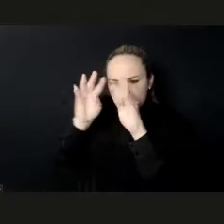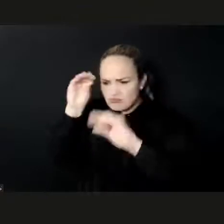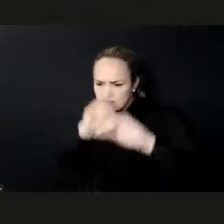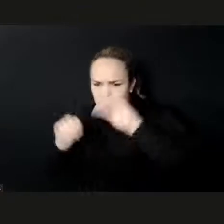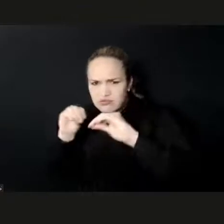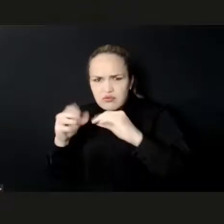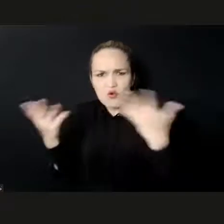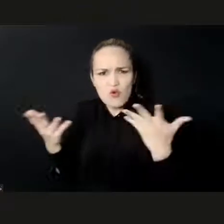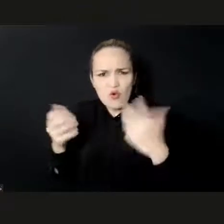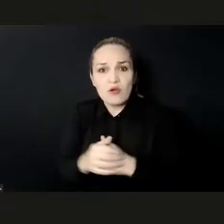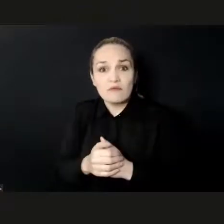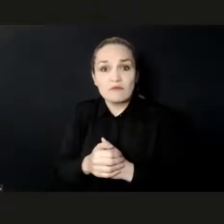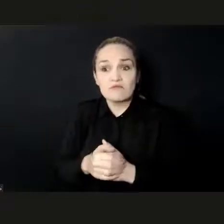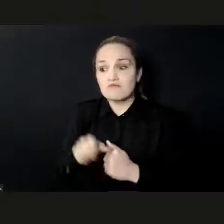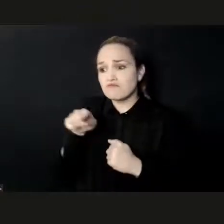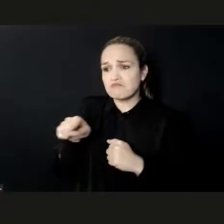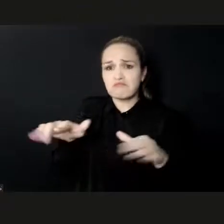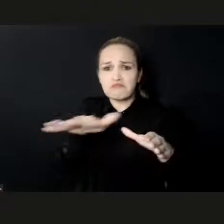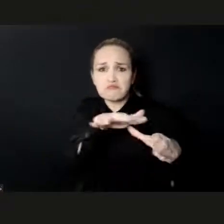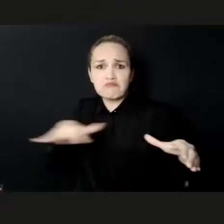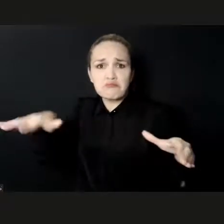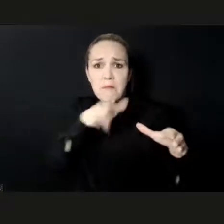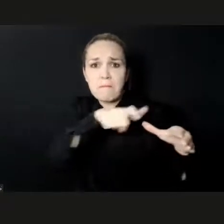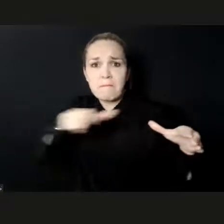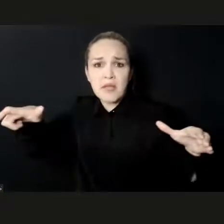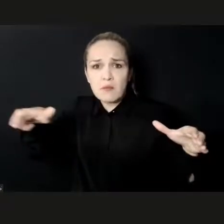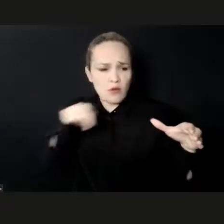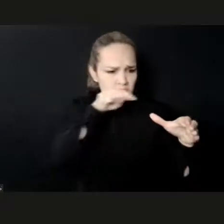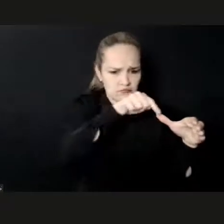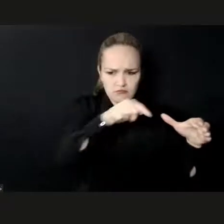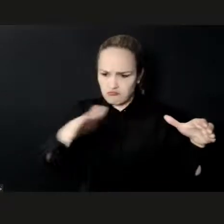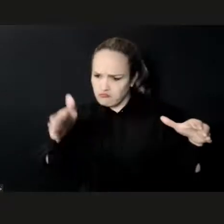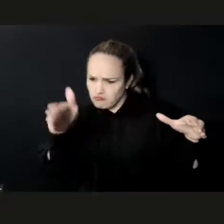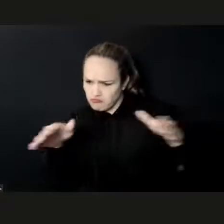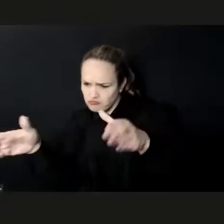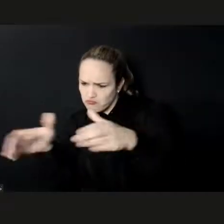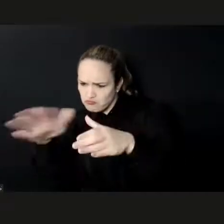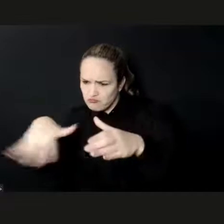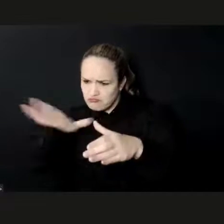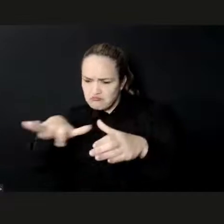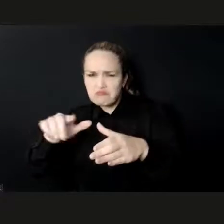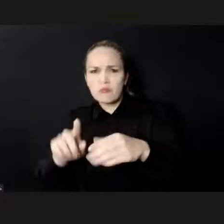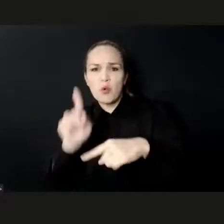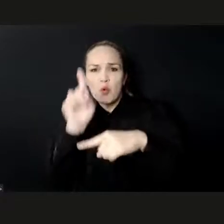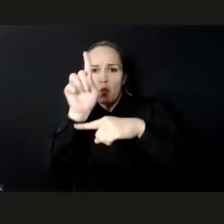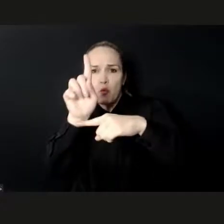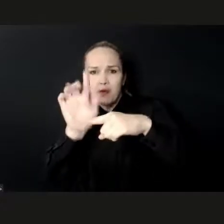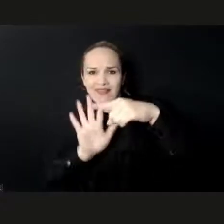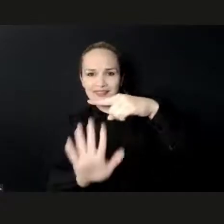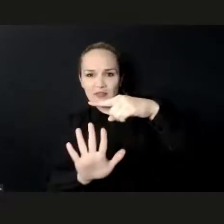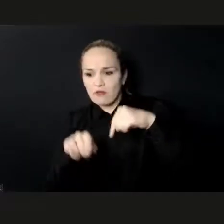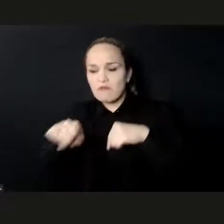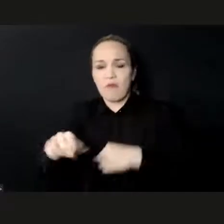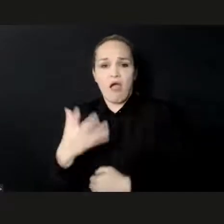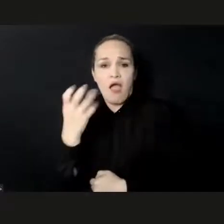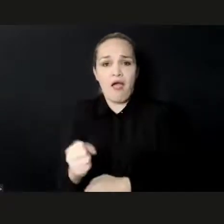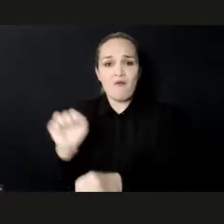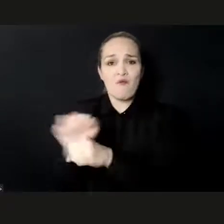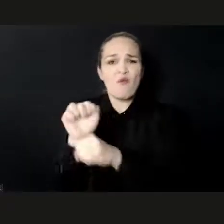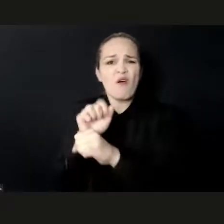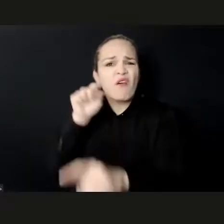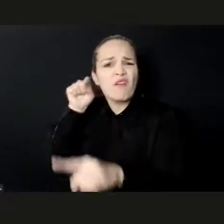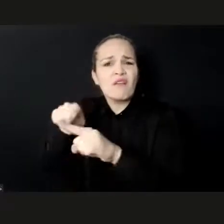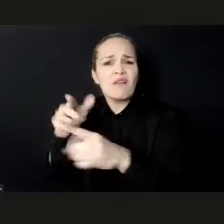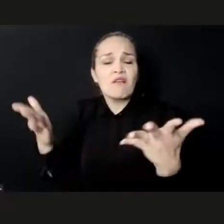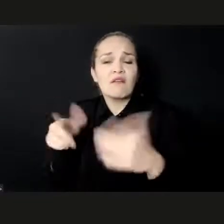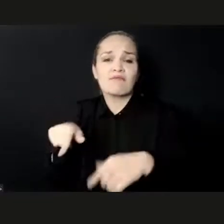young labor force is engaged in the creative industries. Then, of course, the sector is